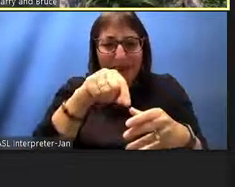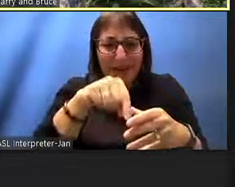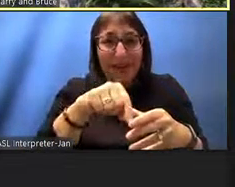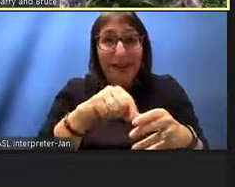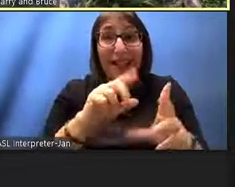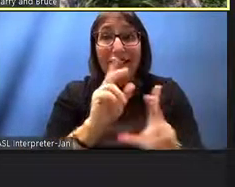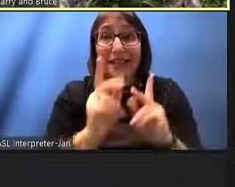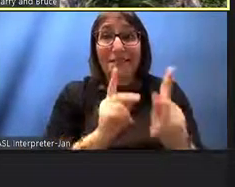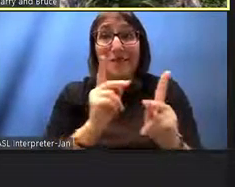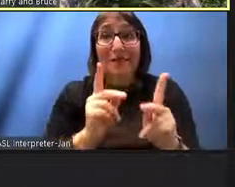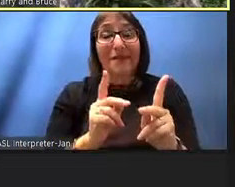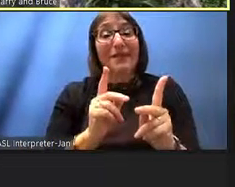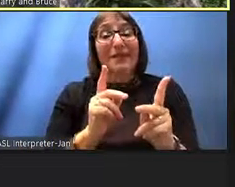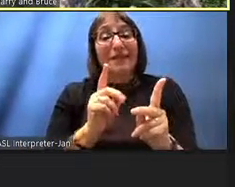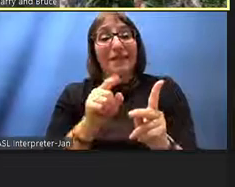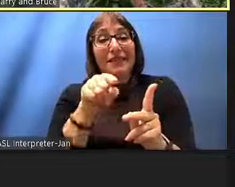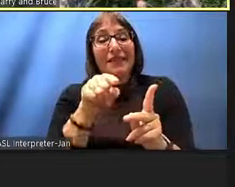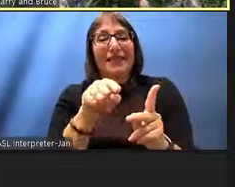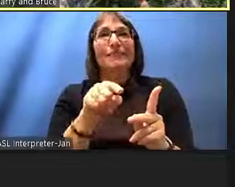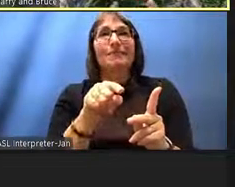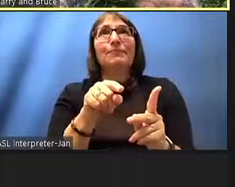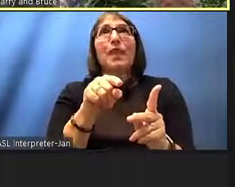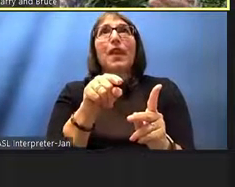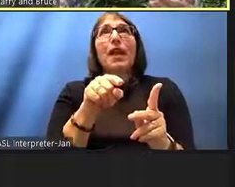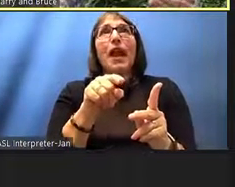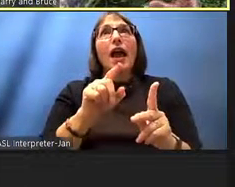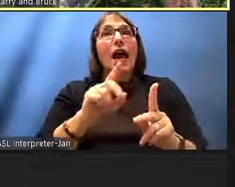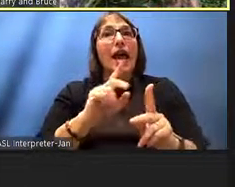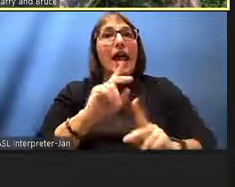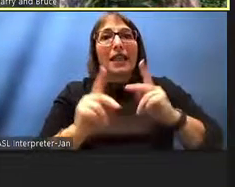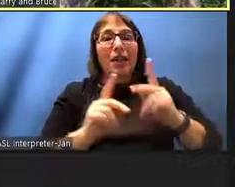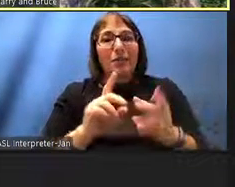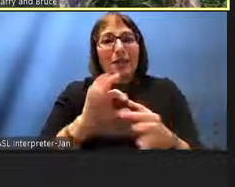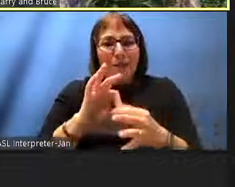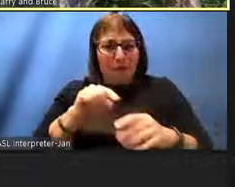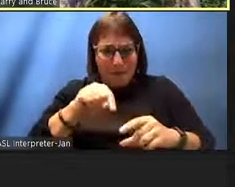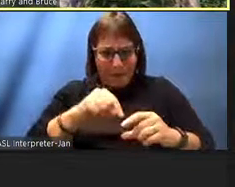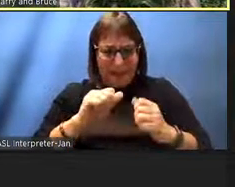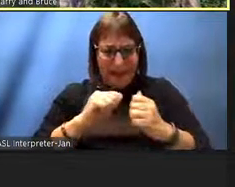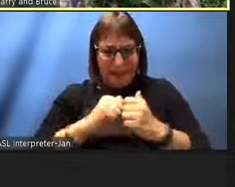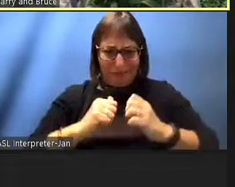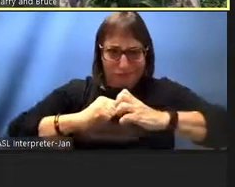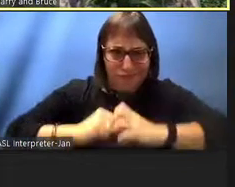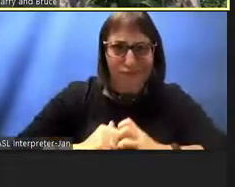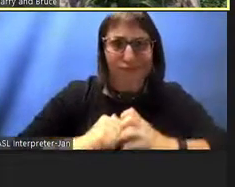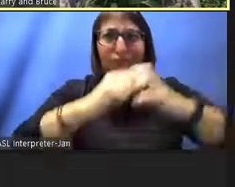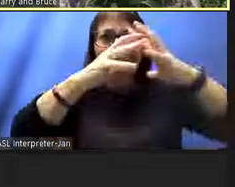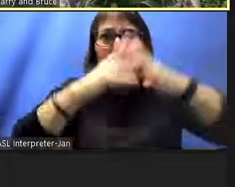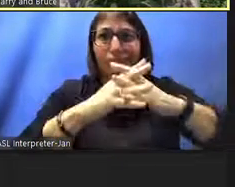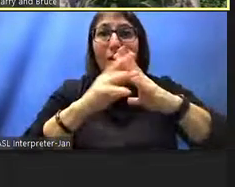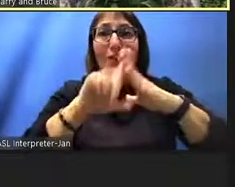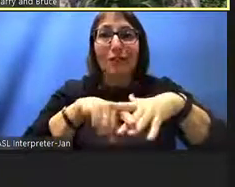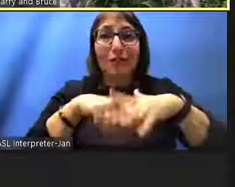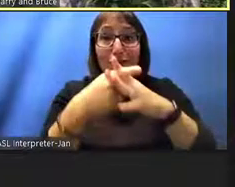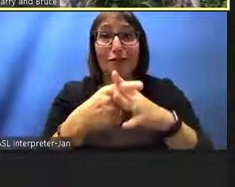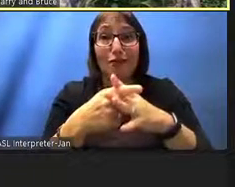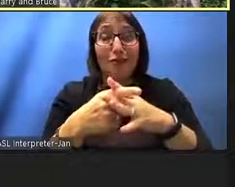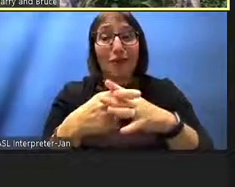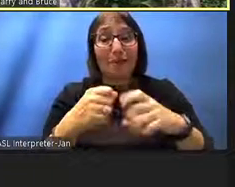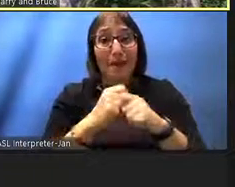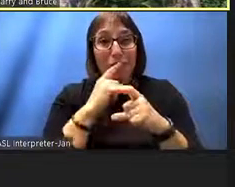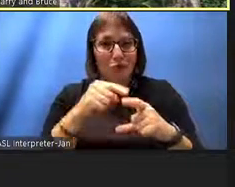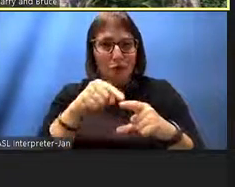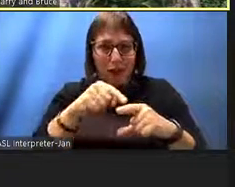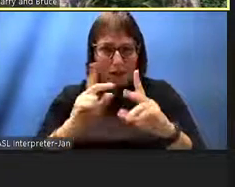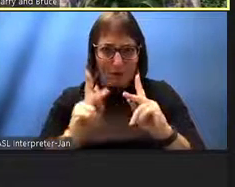is central to a kind of a start for this movement of keeping our language